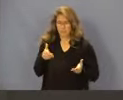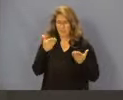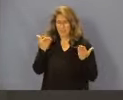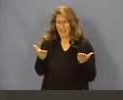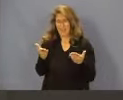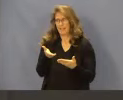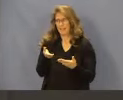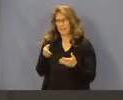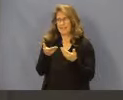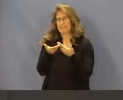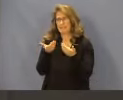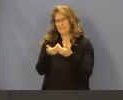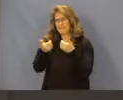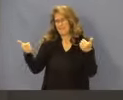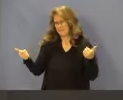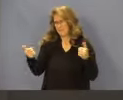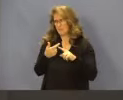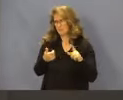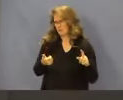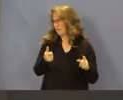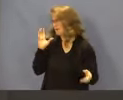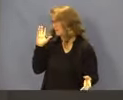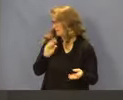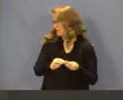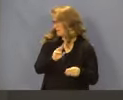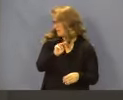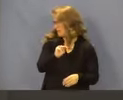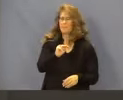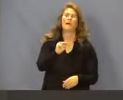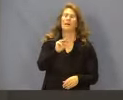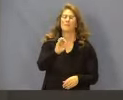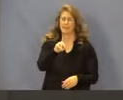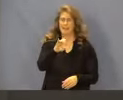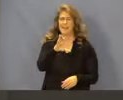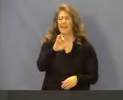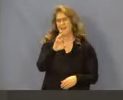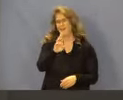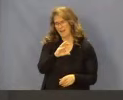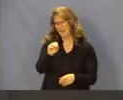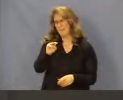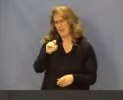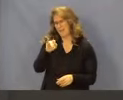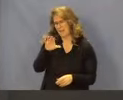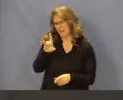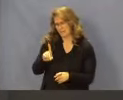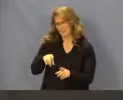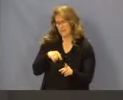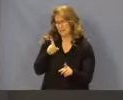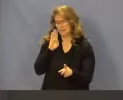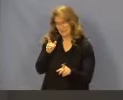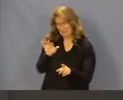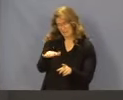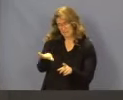Medicare reimbursement and Medicaid managed care based payments. DCH proposes an additional 10% increase